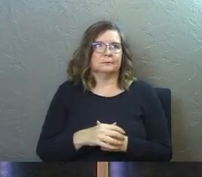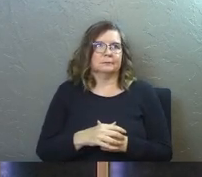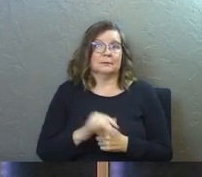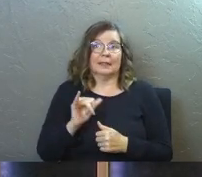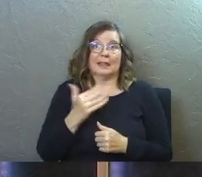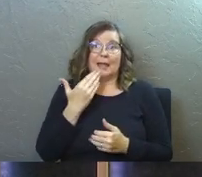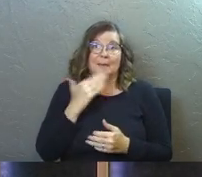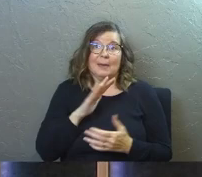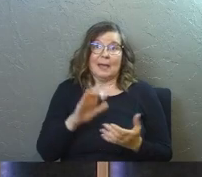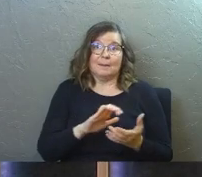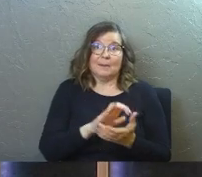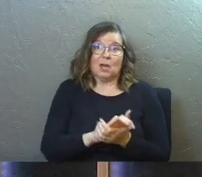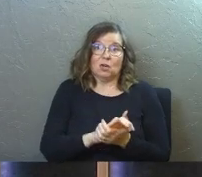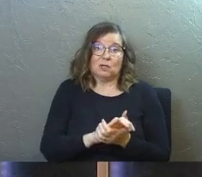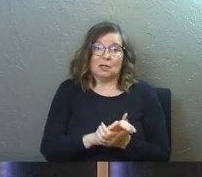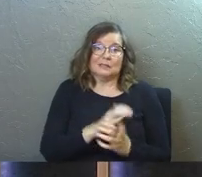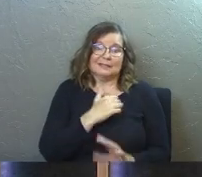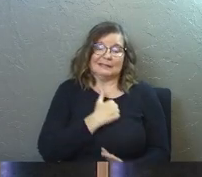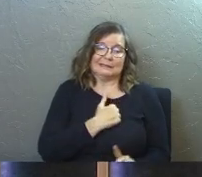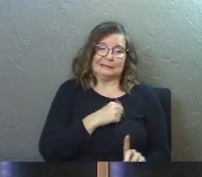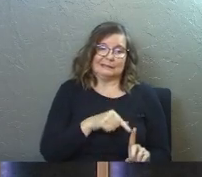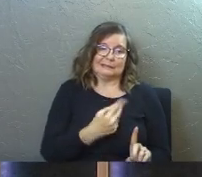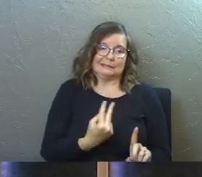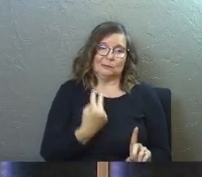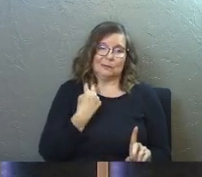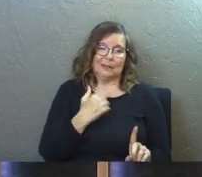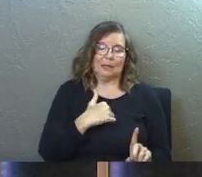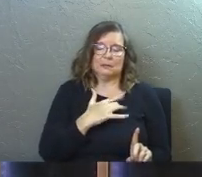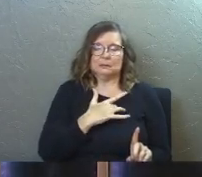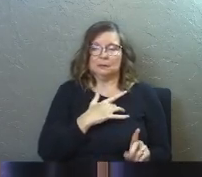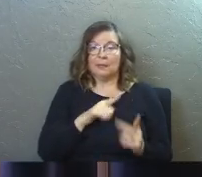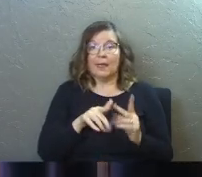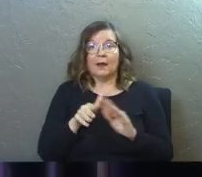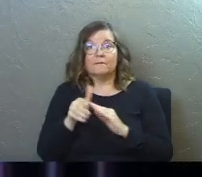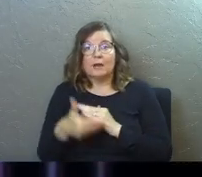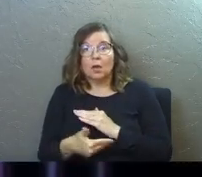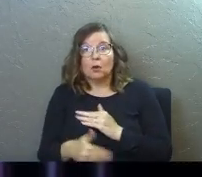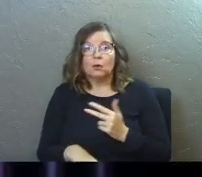bad marriage I got into, I regret that, that affair,